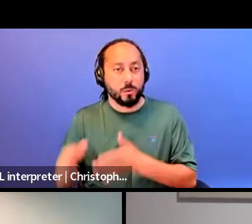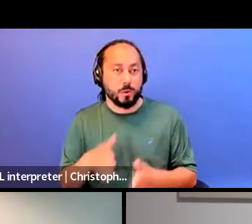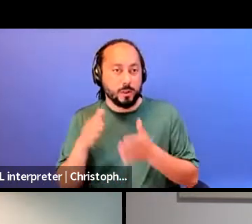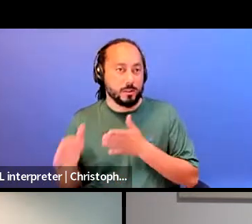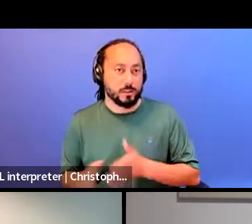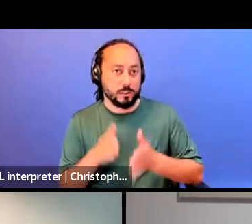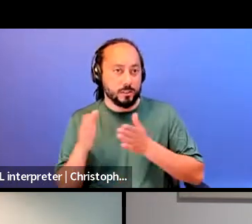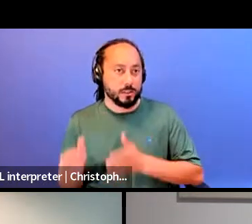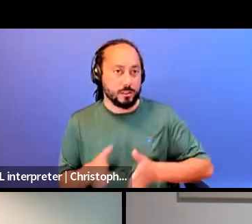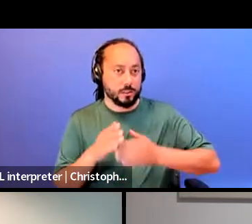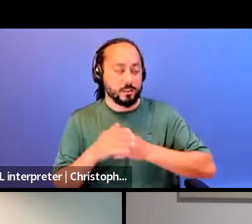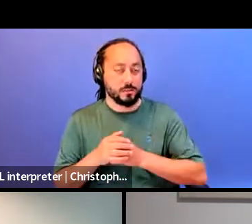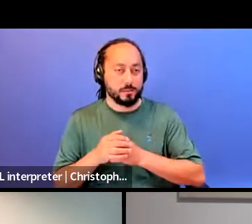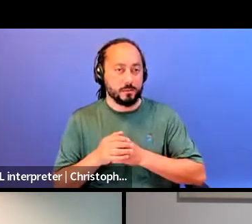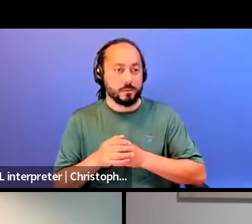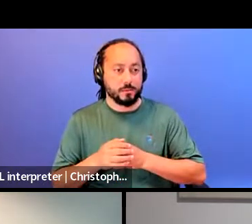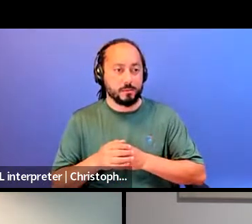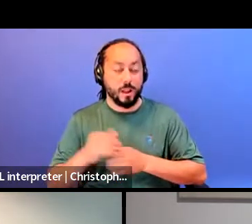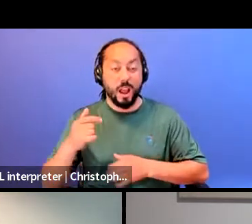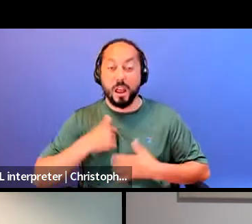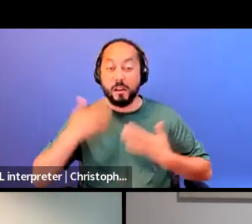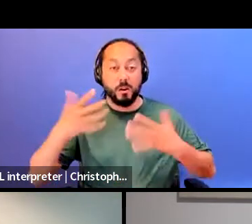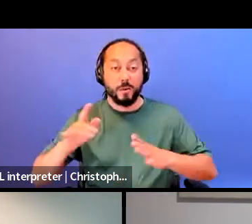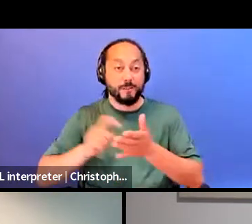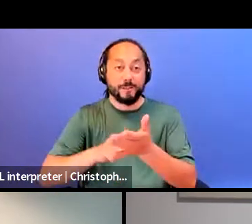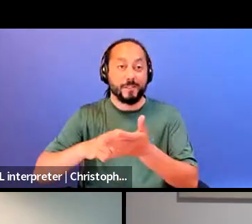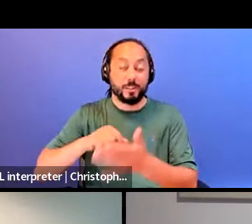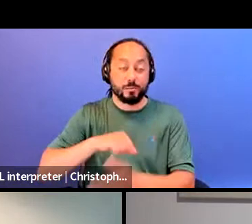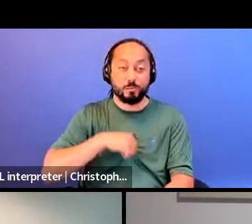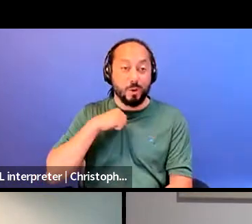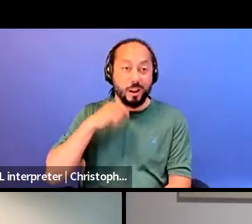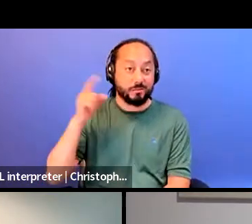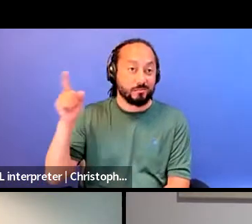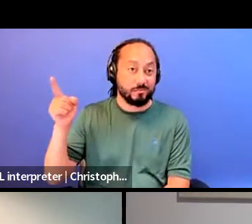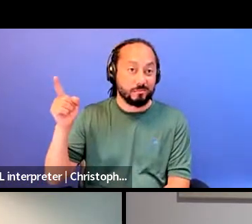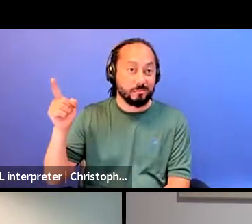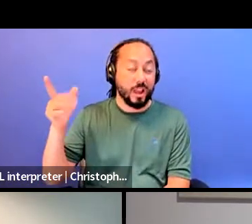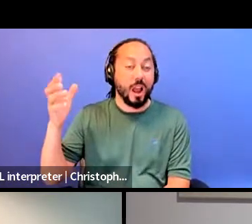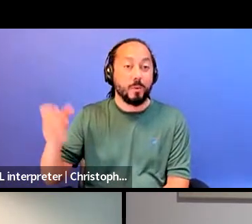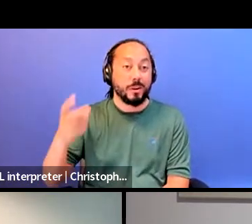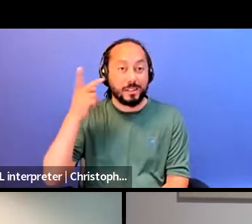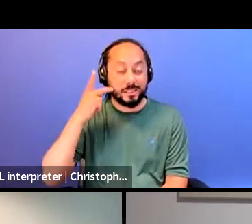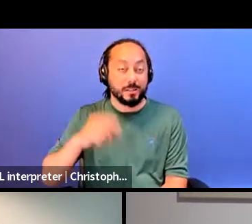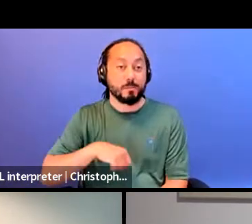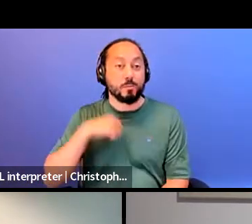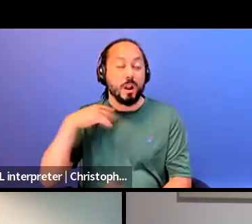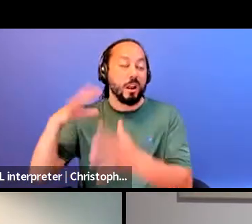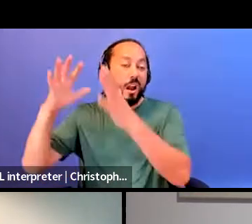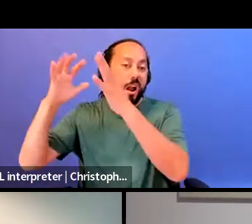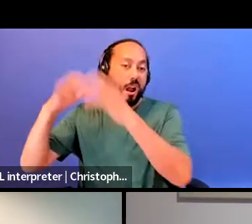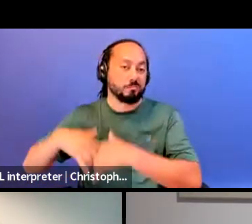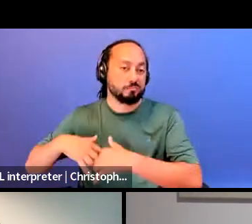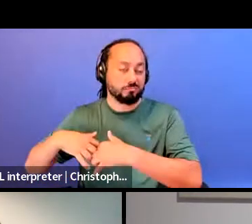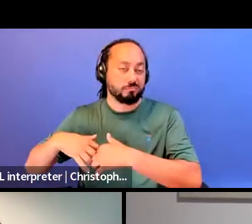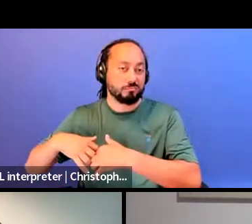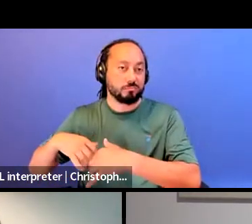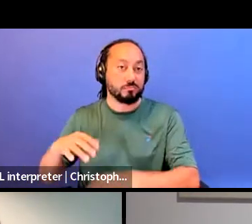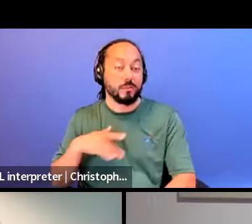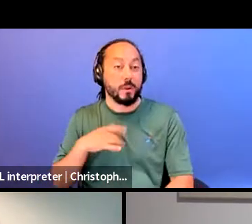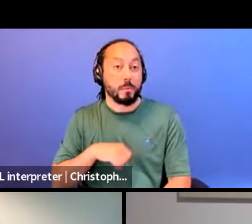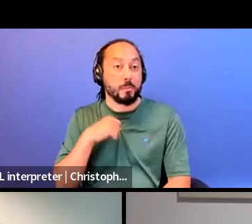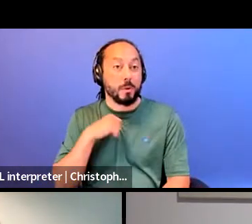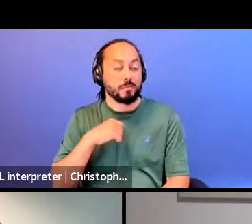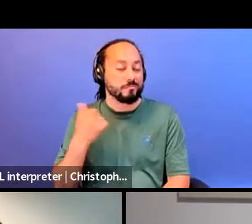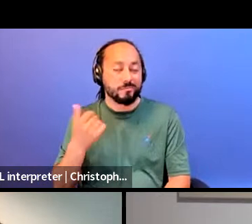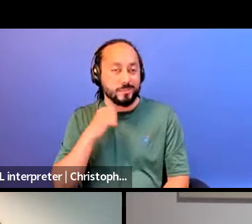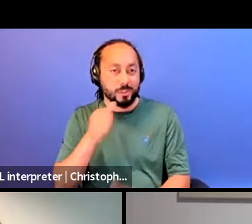personally do not want to fix Pride. I would like to see Pride dismantled because I think Pride is no longer serving its